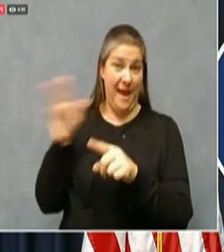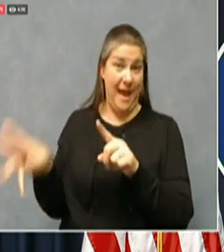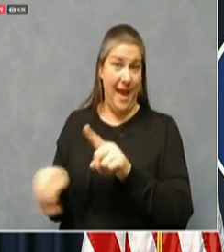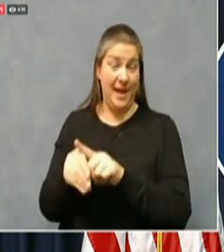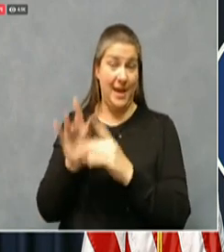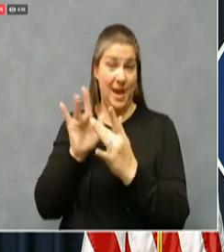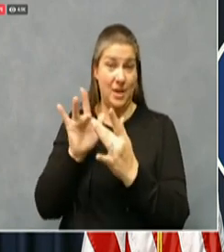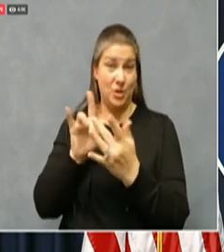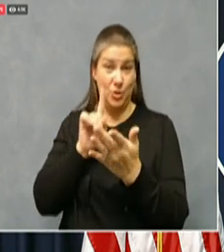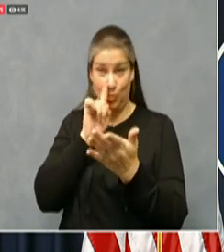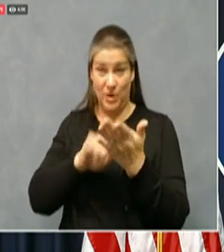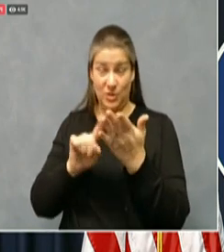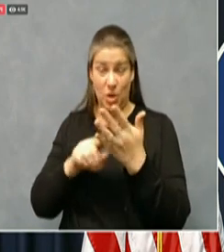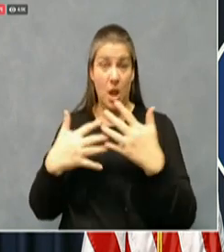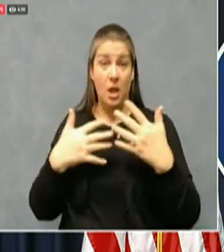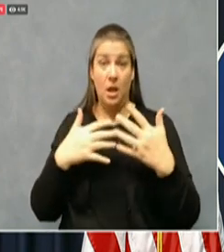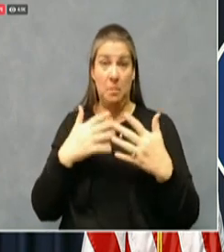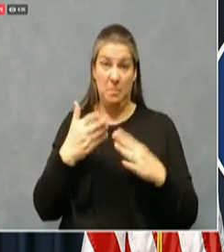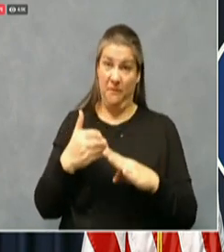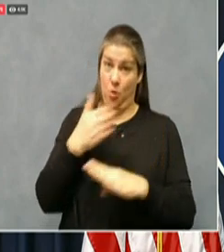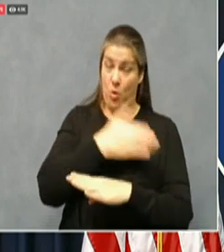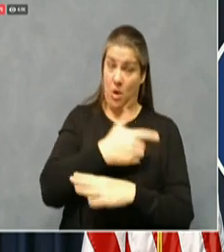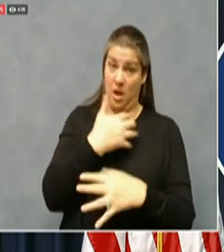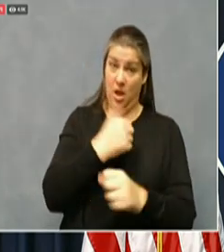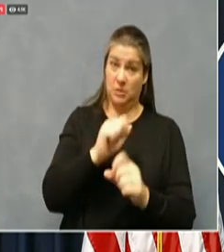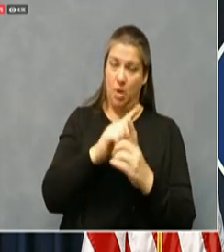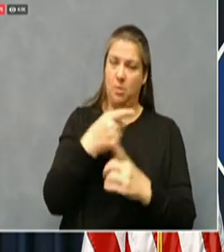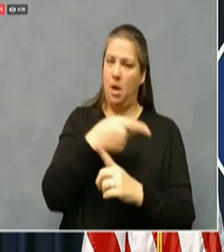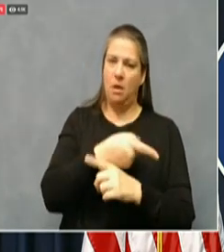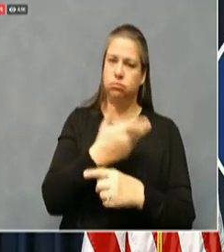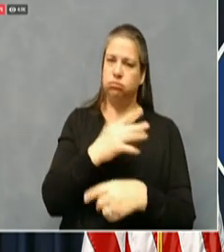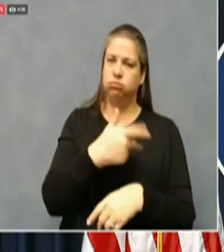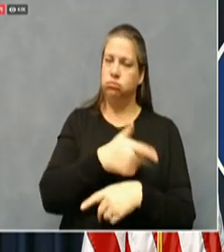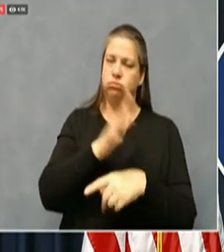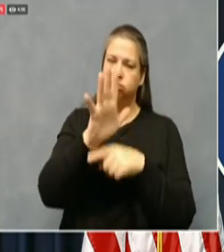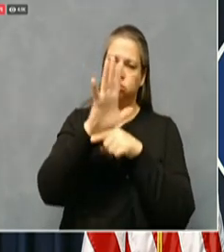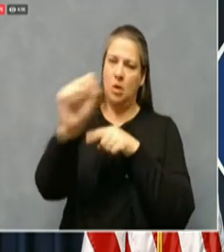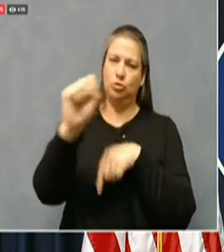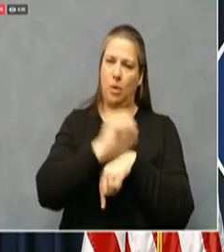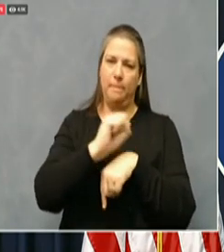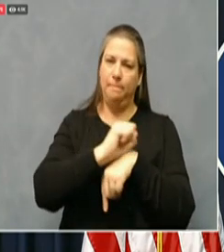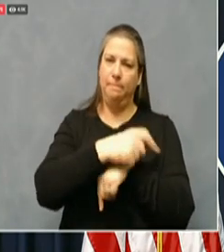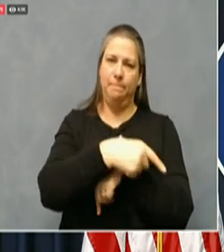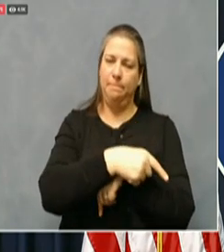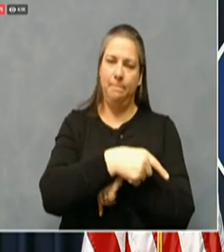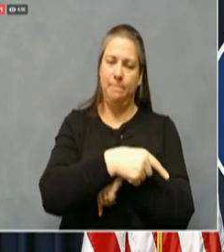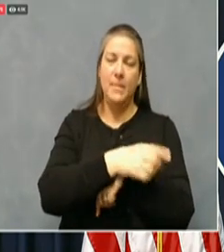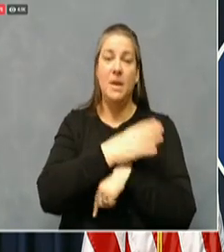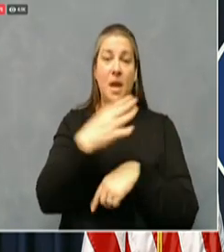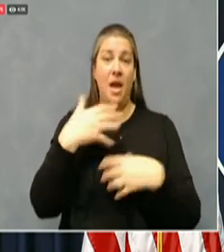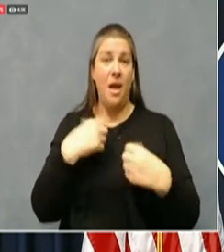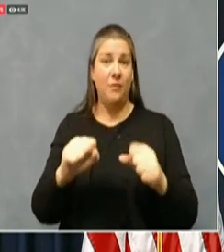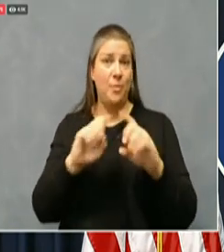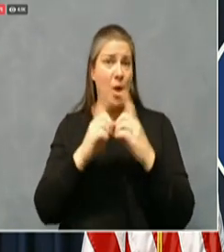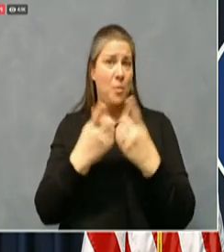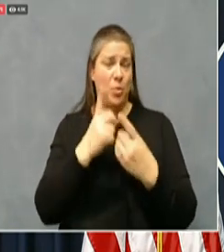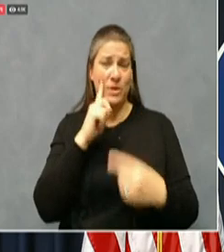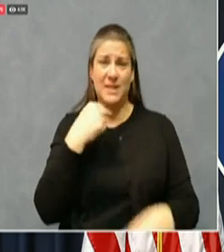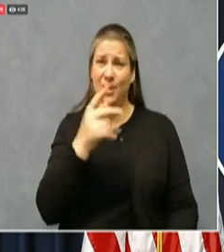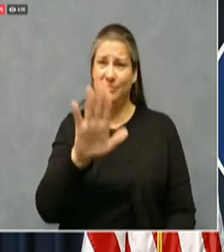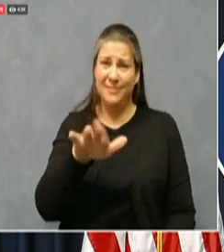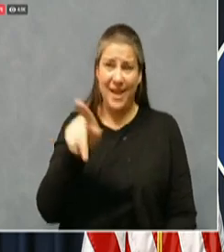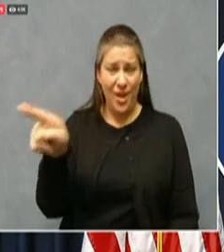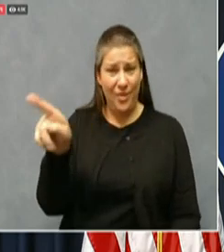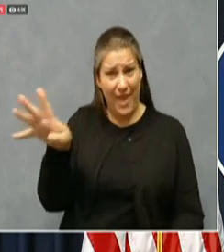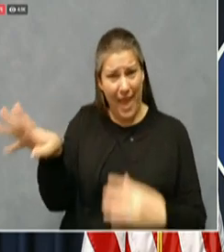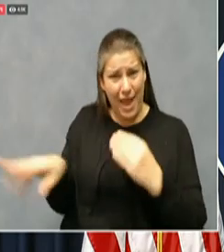But they would be the first to tell you that there is so much work right now that even those extra 1000 plus people we have helping